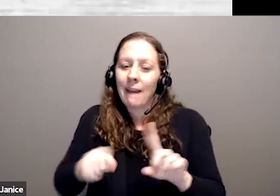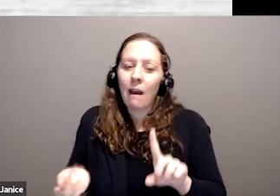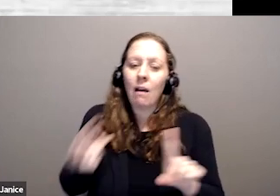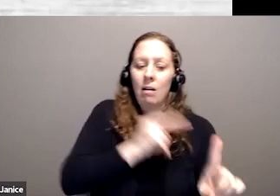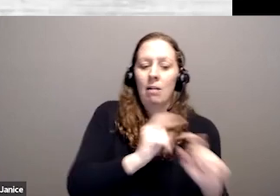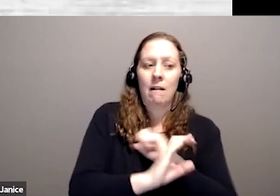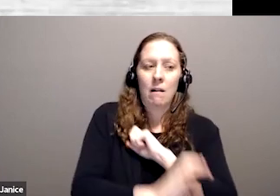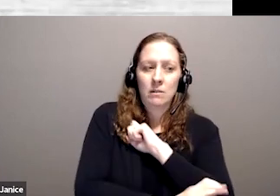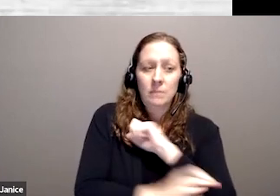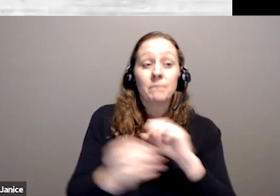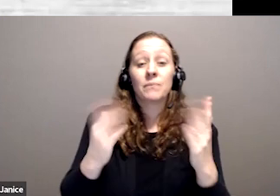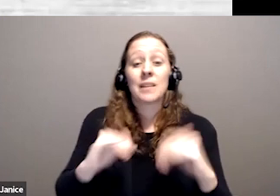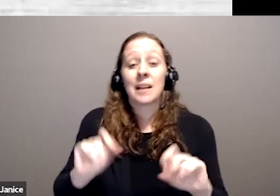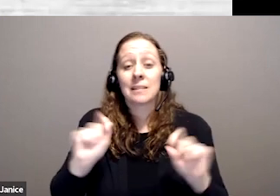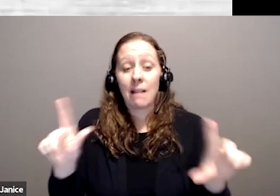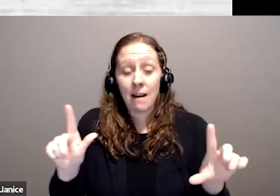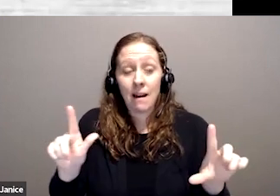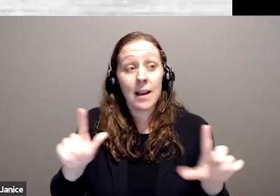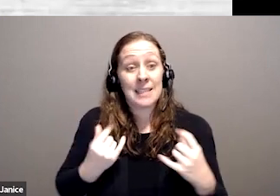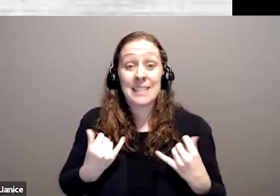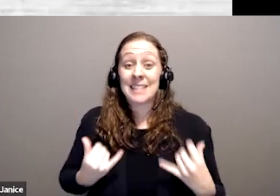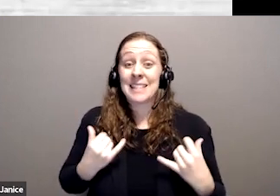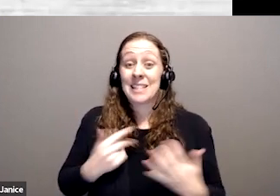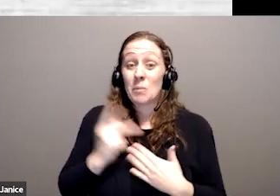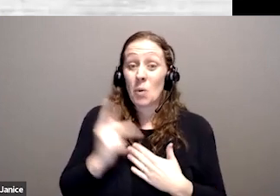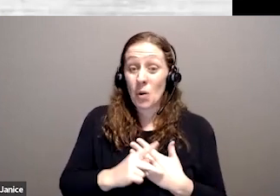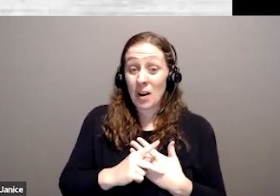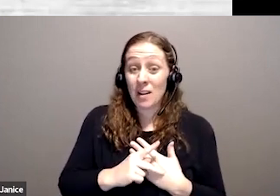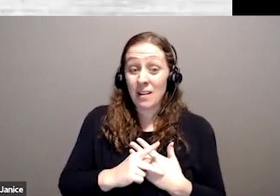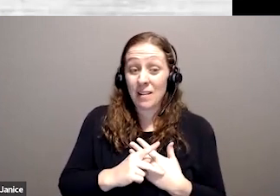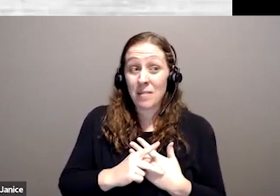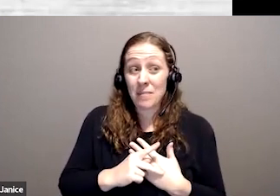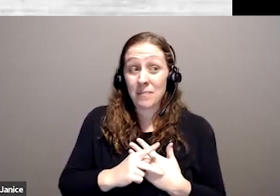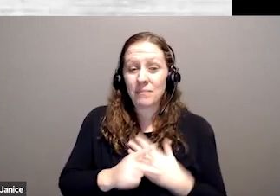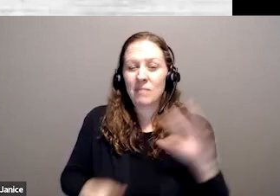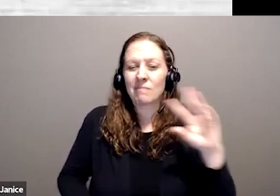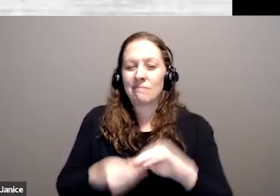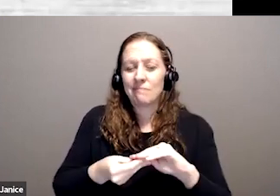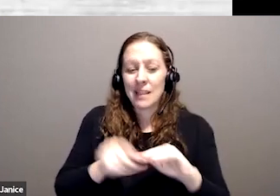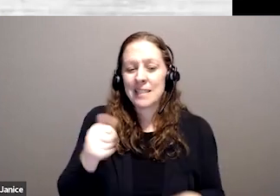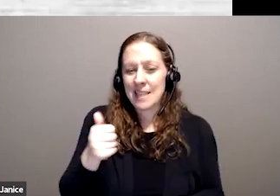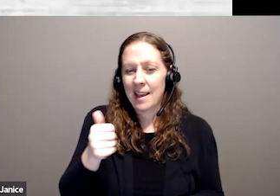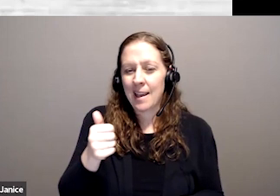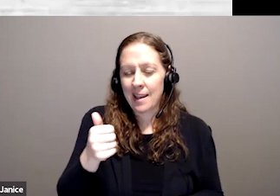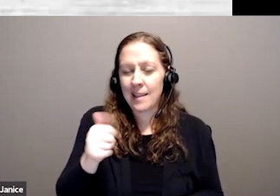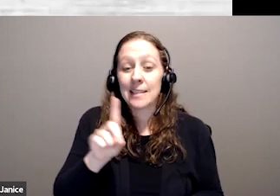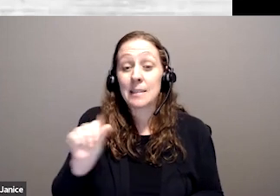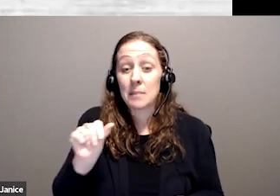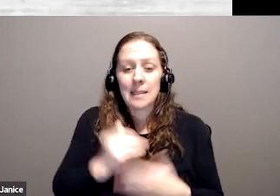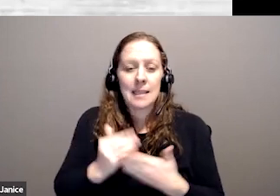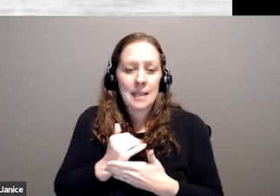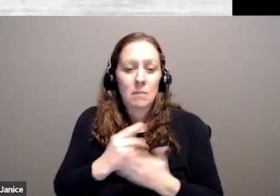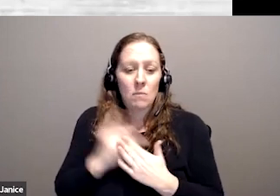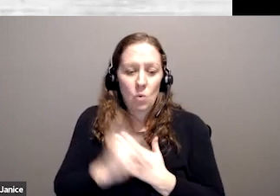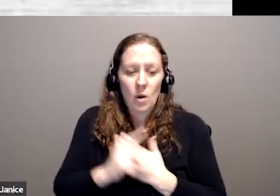And so if we look at existing programs, we look that we have 10 major disability income programs in place,